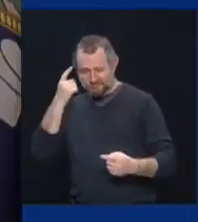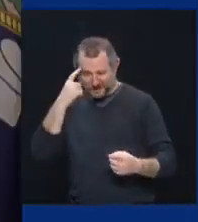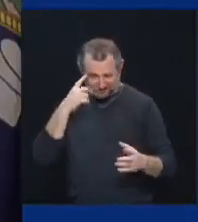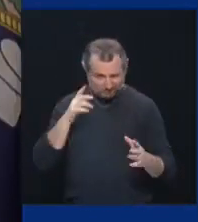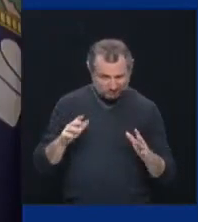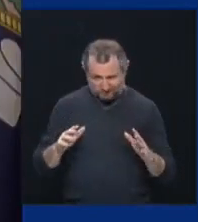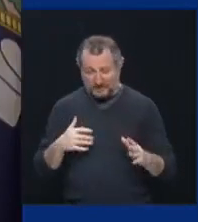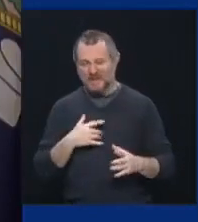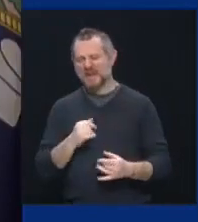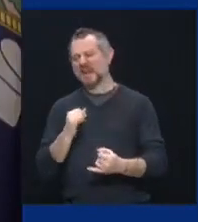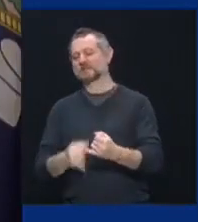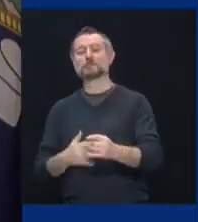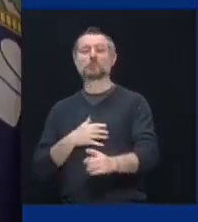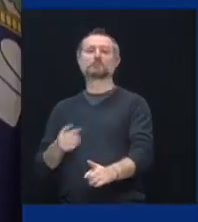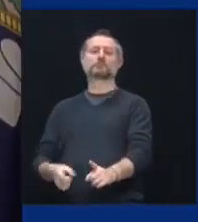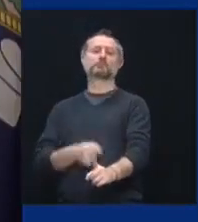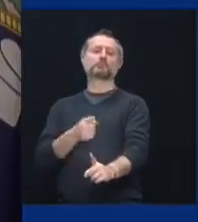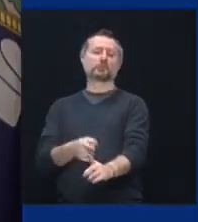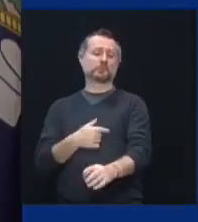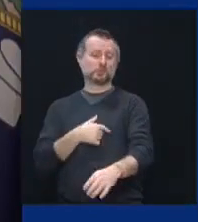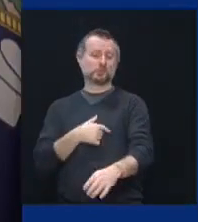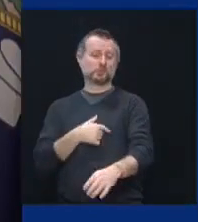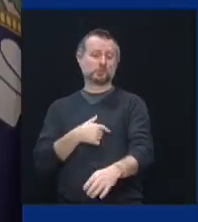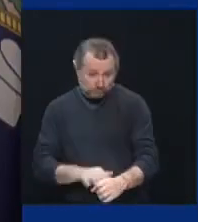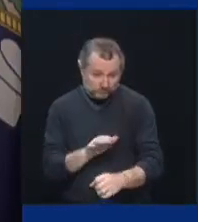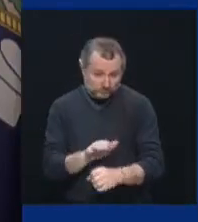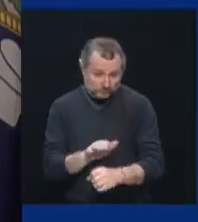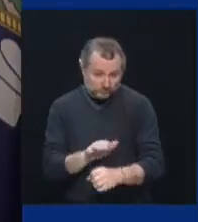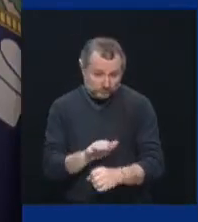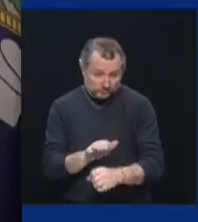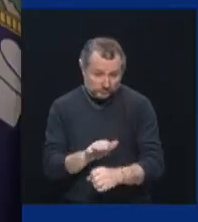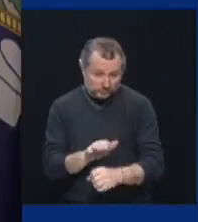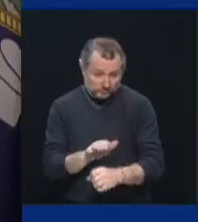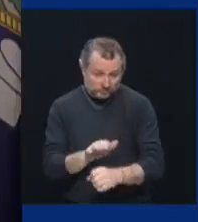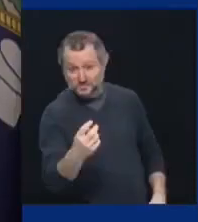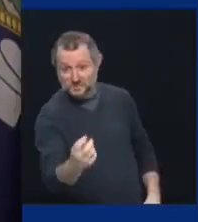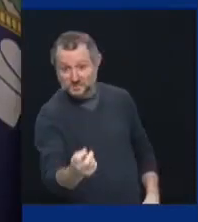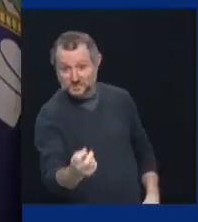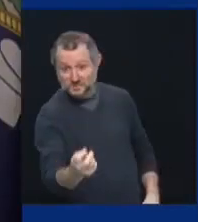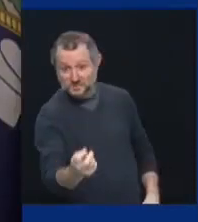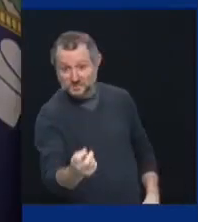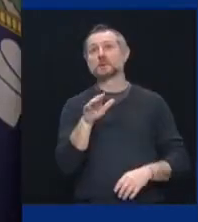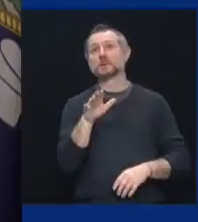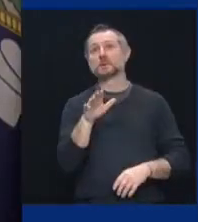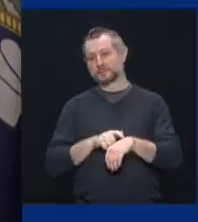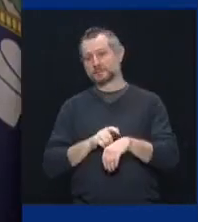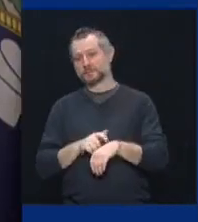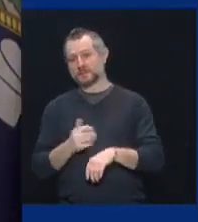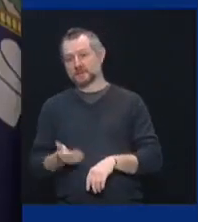I promise. My daughter's giving me your look like I want to go now. I get it. And the